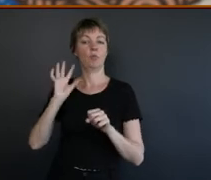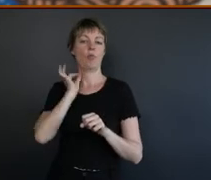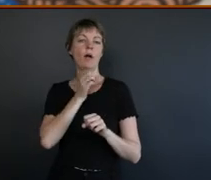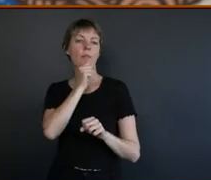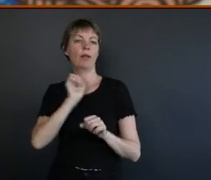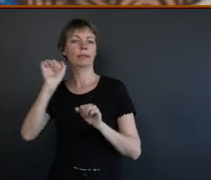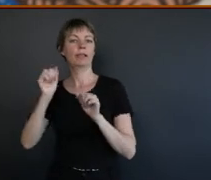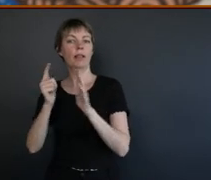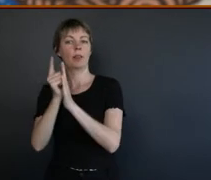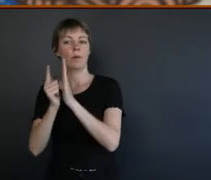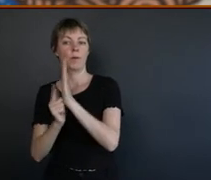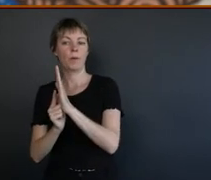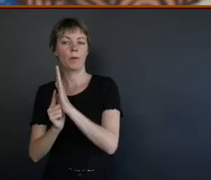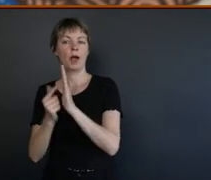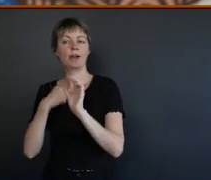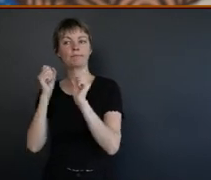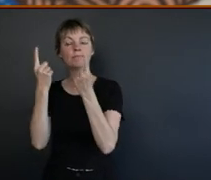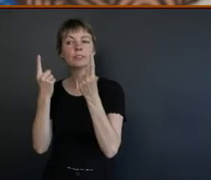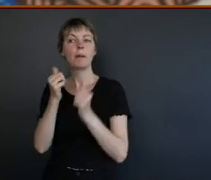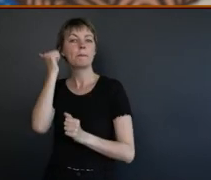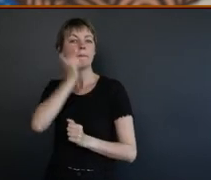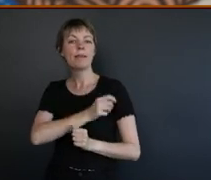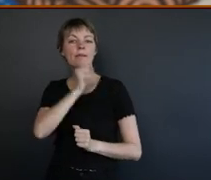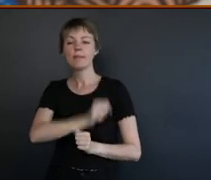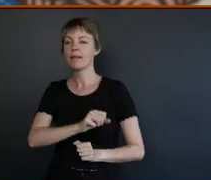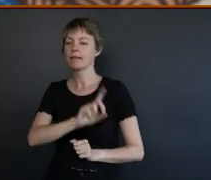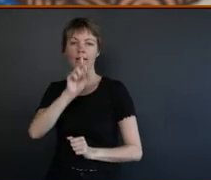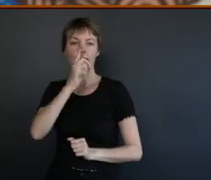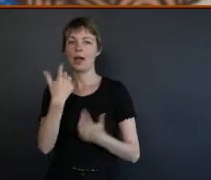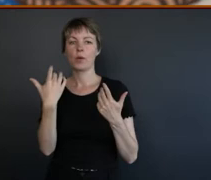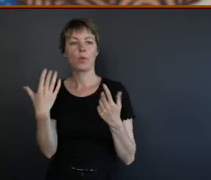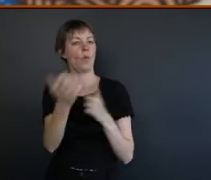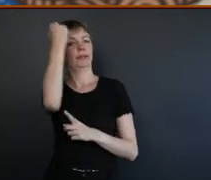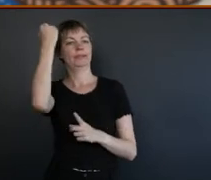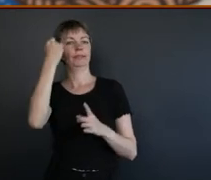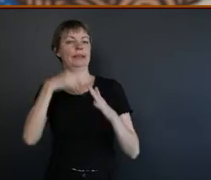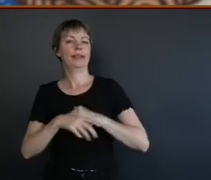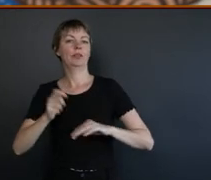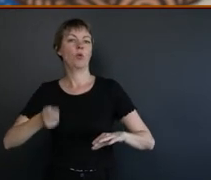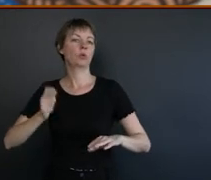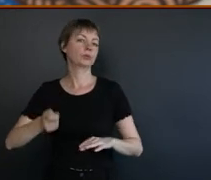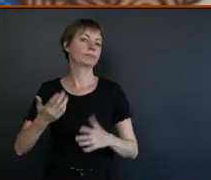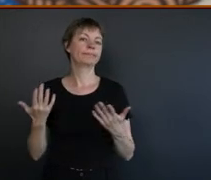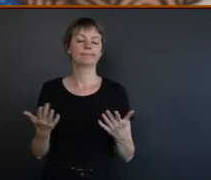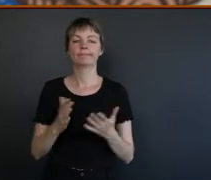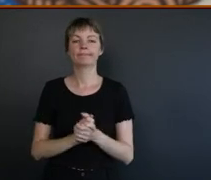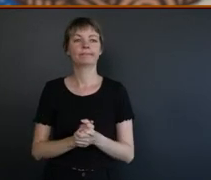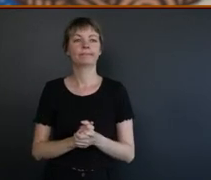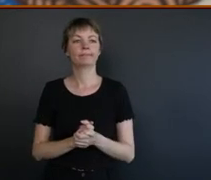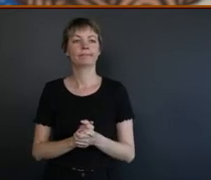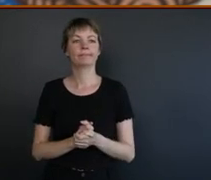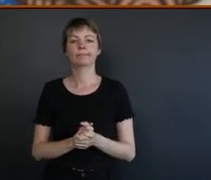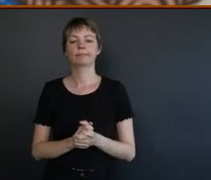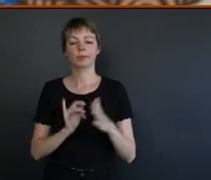law, a black man cannot ever win in no courthouse. So, is what I've put myself